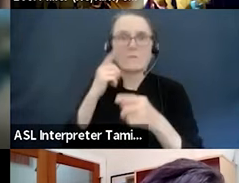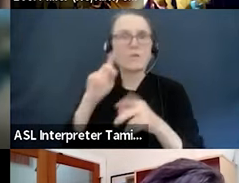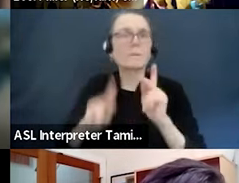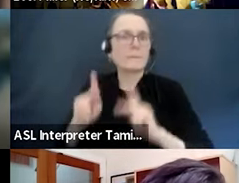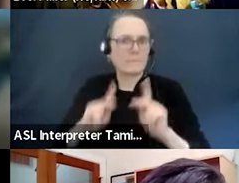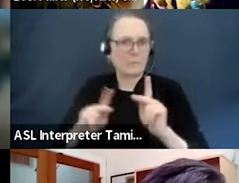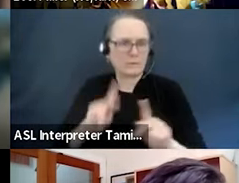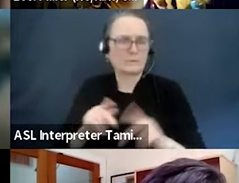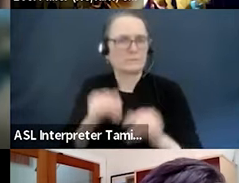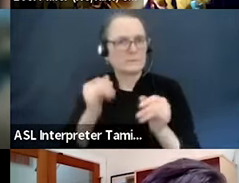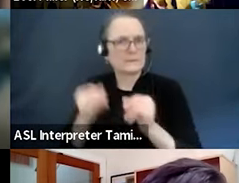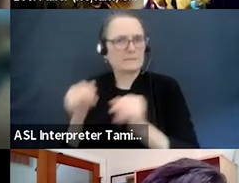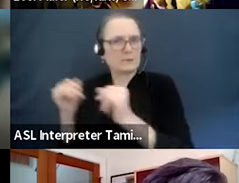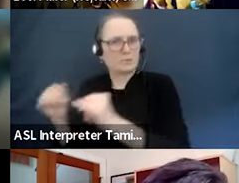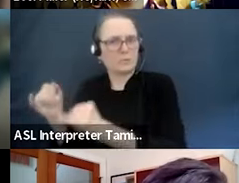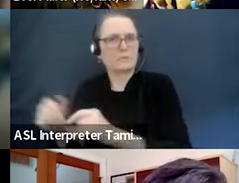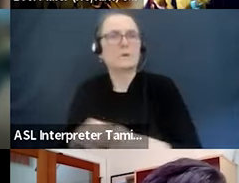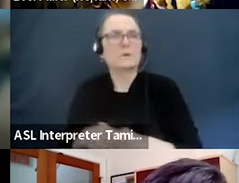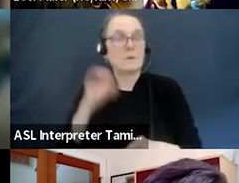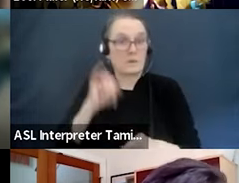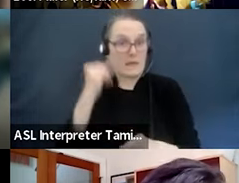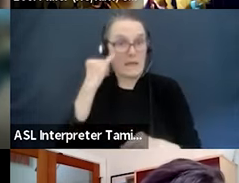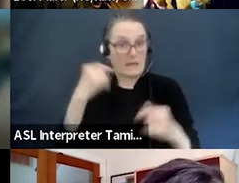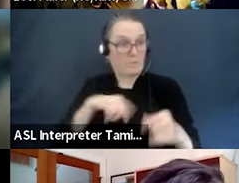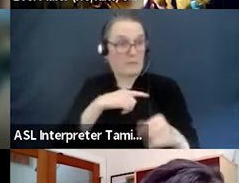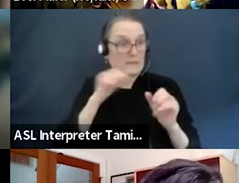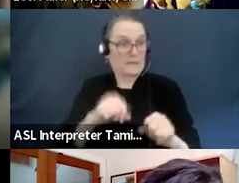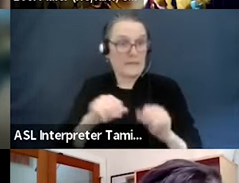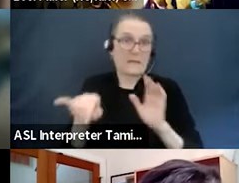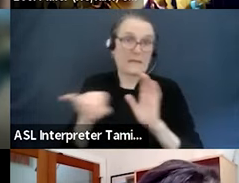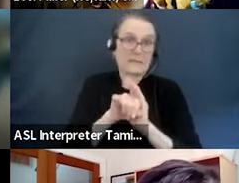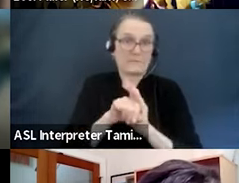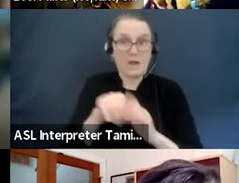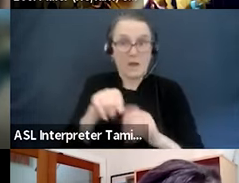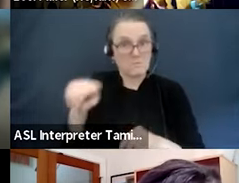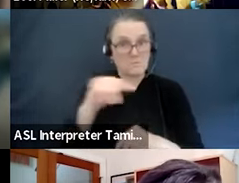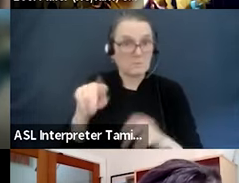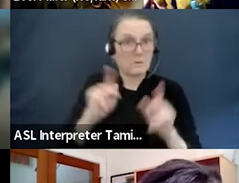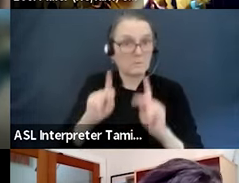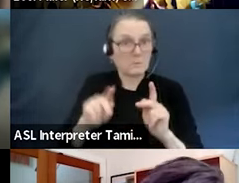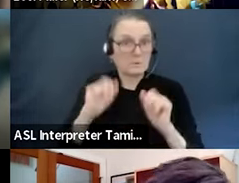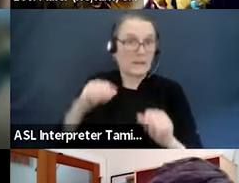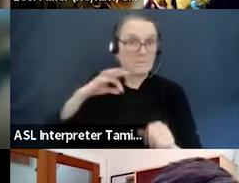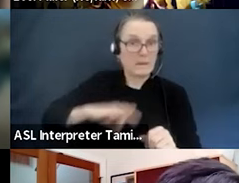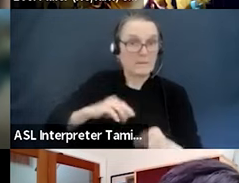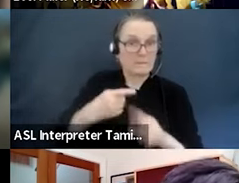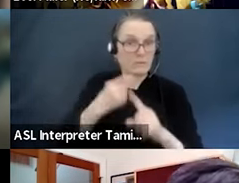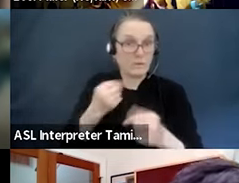nonprofit workers and really help them individually stay in the sector and thrive. I think that would be really great too.